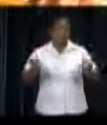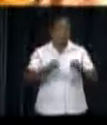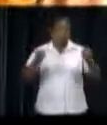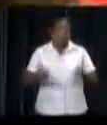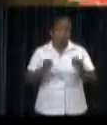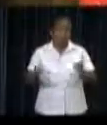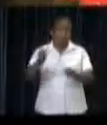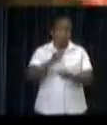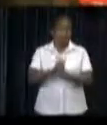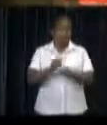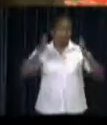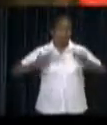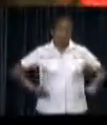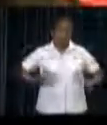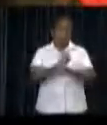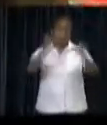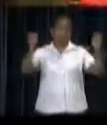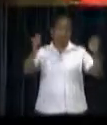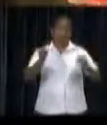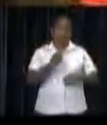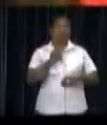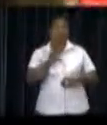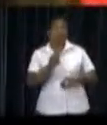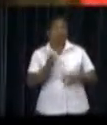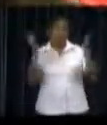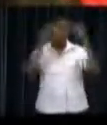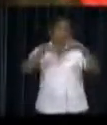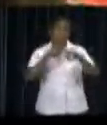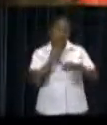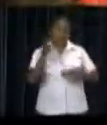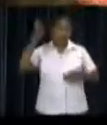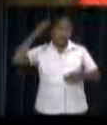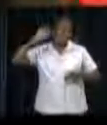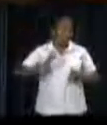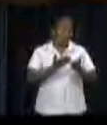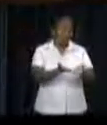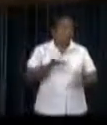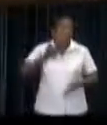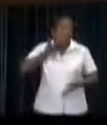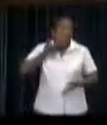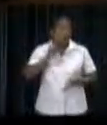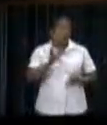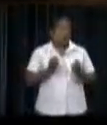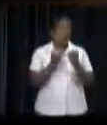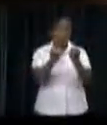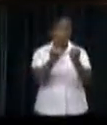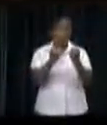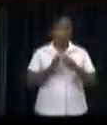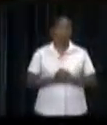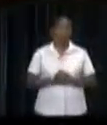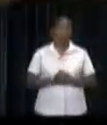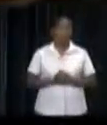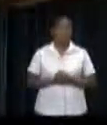event is organized by the Foundation Missy Ketikoti. The purpose of the event is to stimulate the transfer of culture